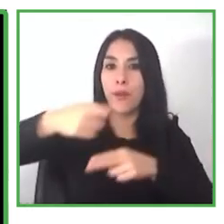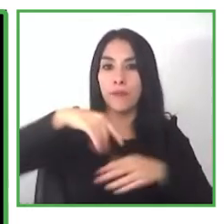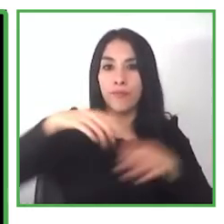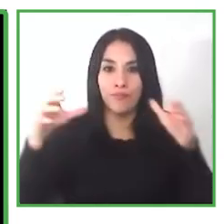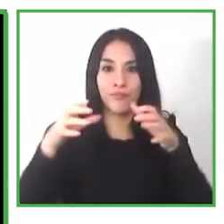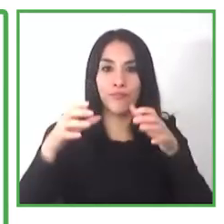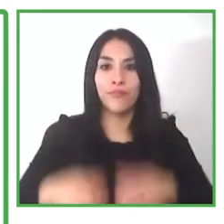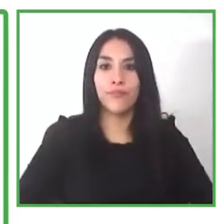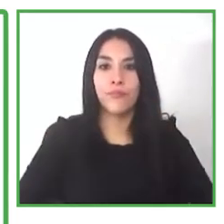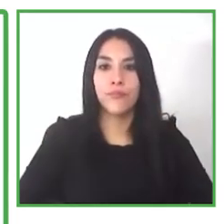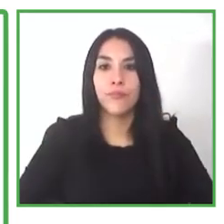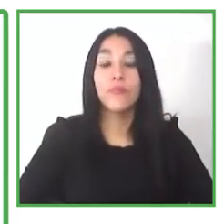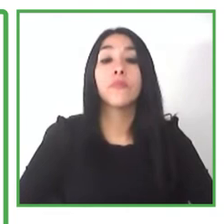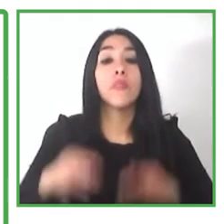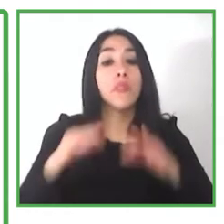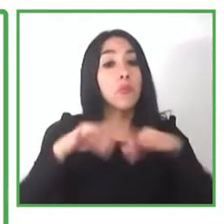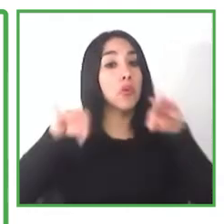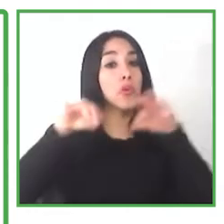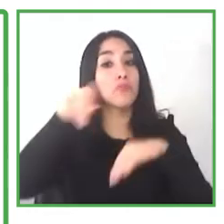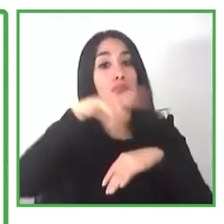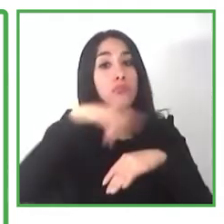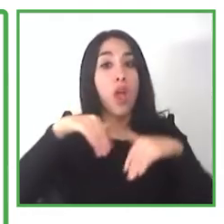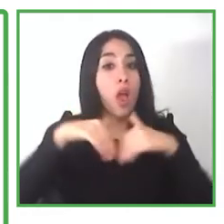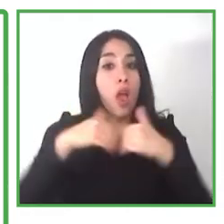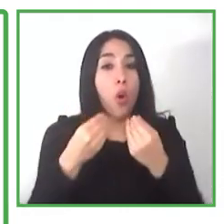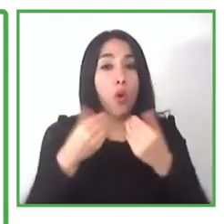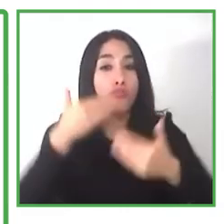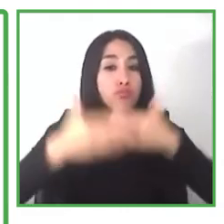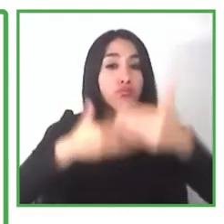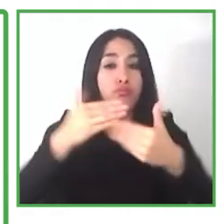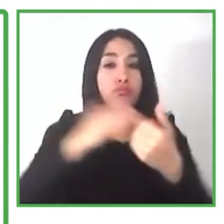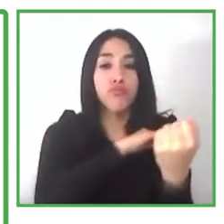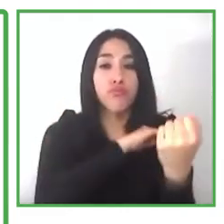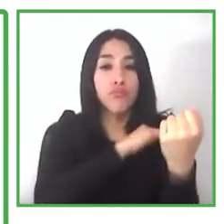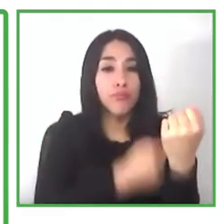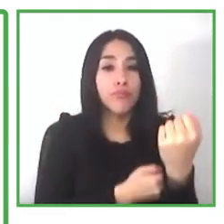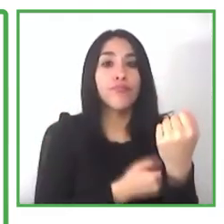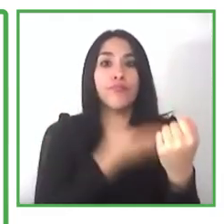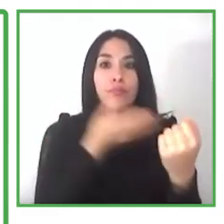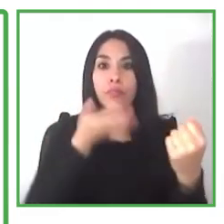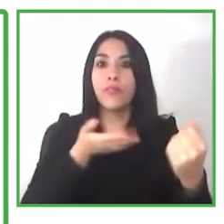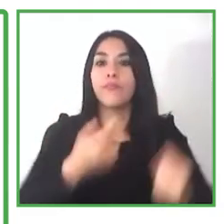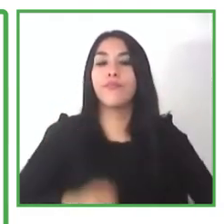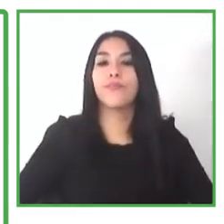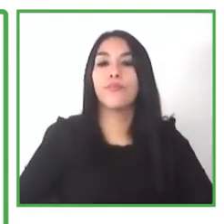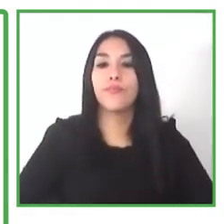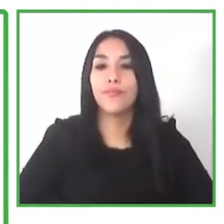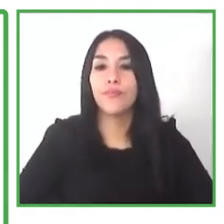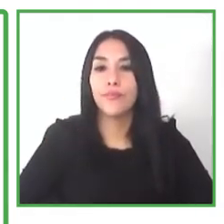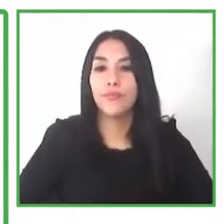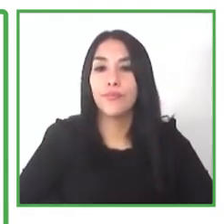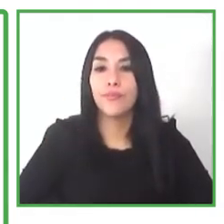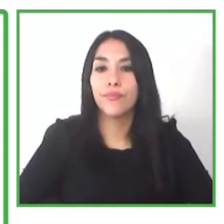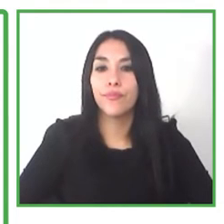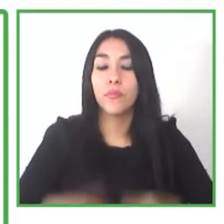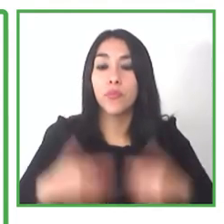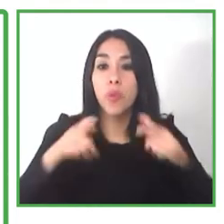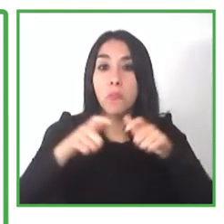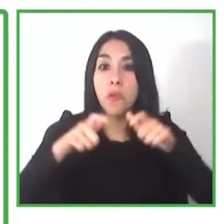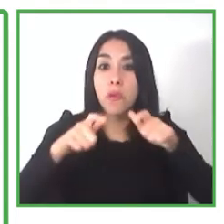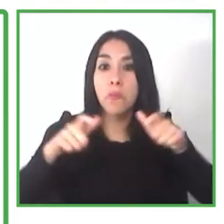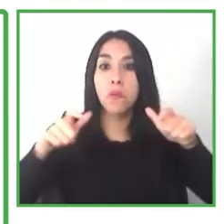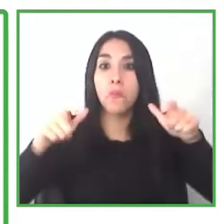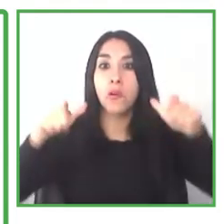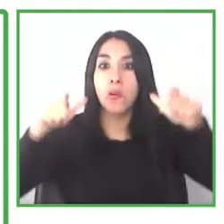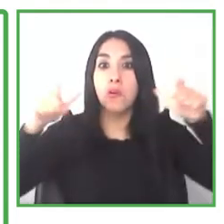stronger to the to magnify the meaning of a work together right of